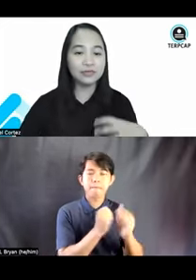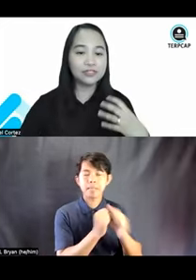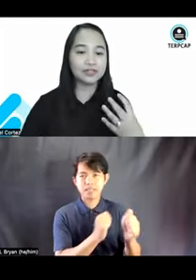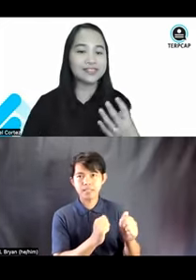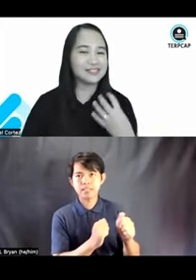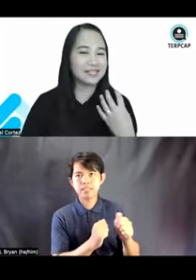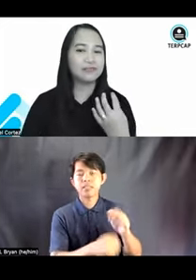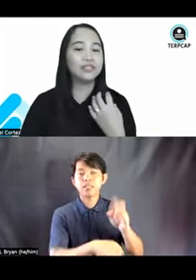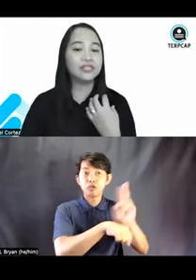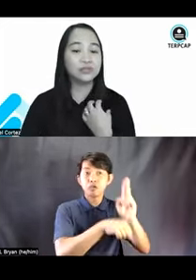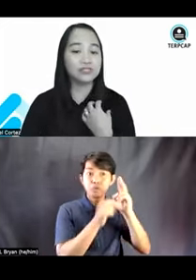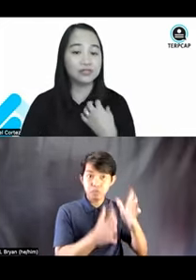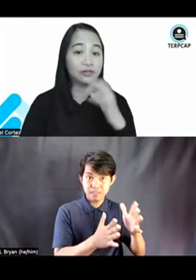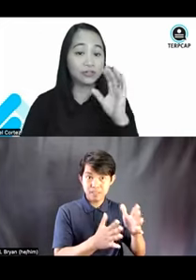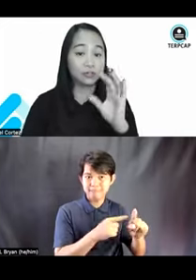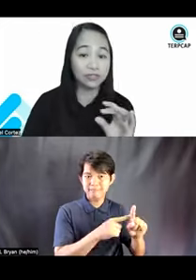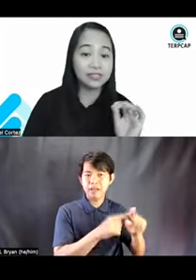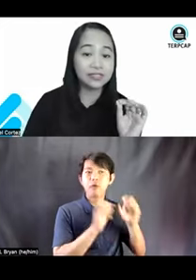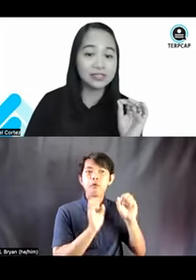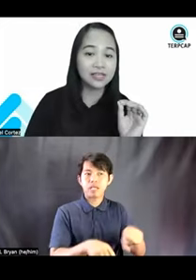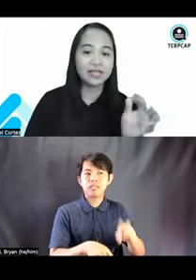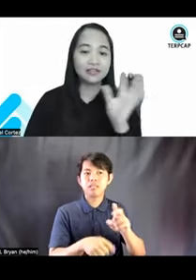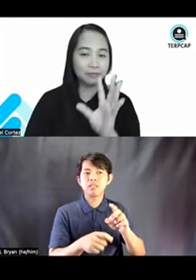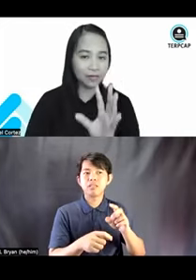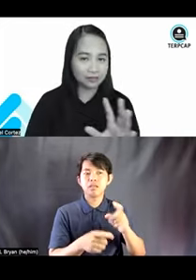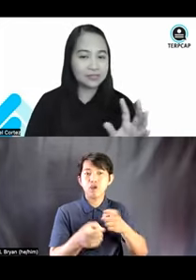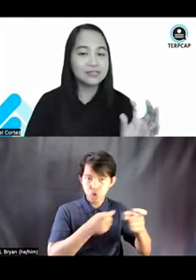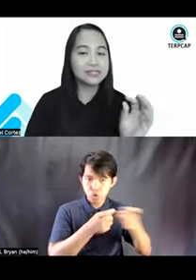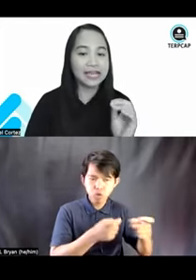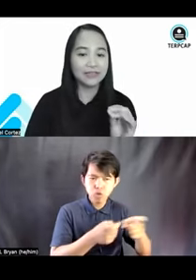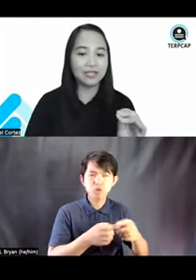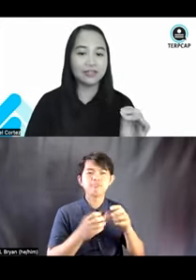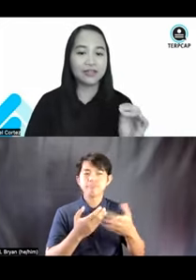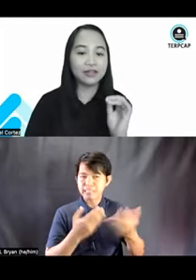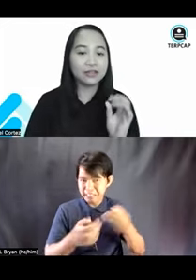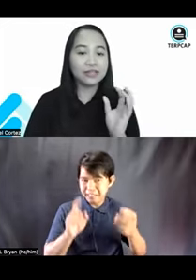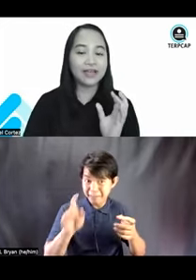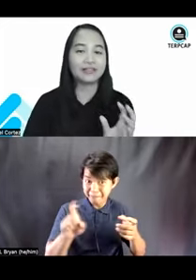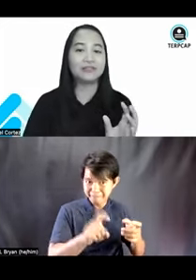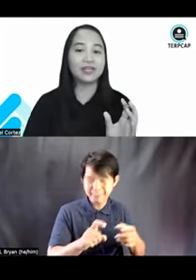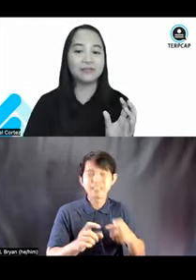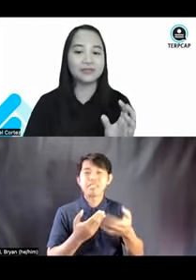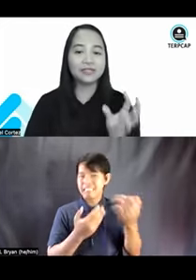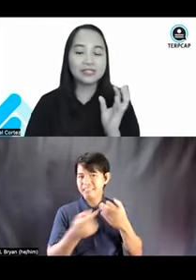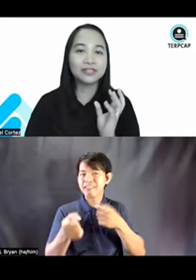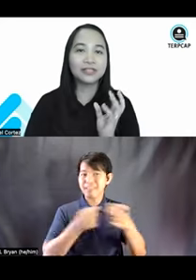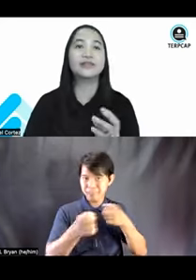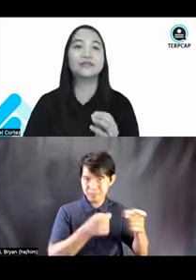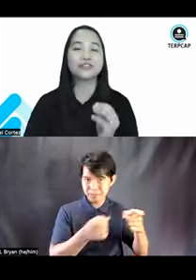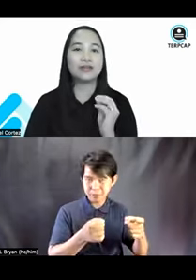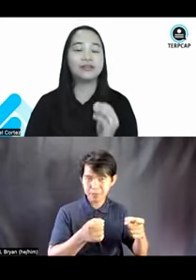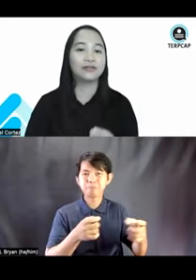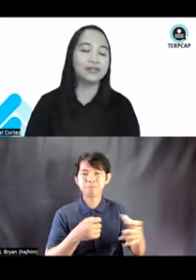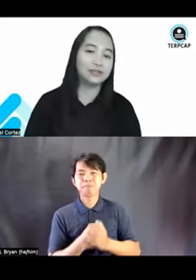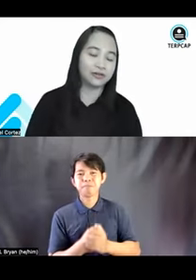that the user can successfully use the controls, the buttons, the navigation, and other interactive elements. So, this is what I